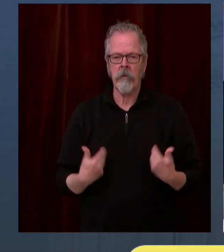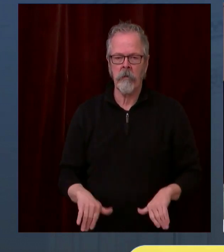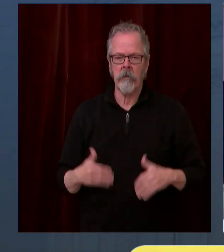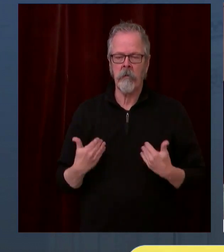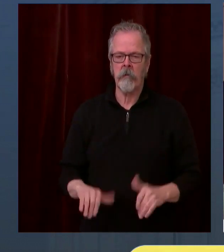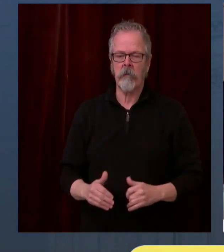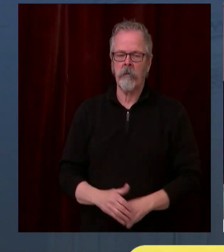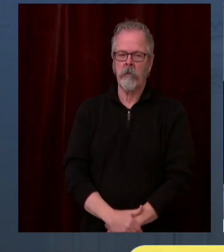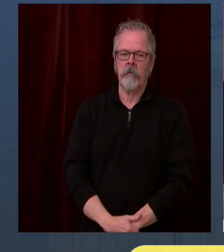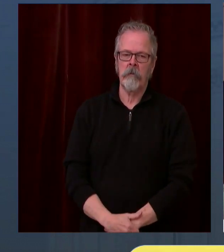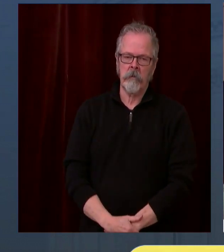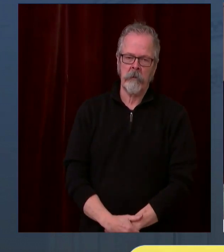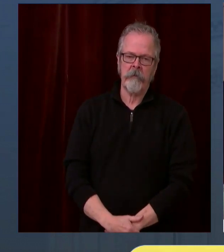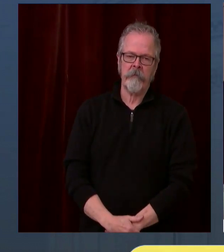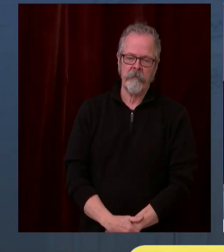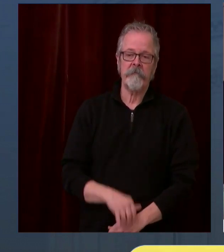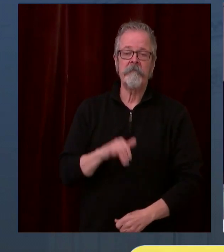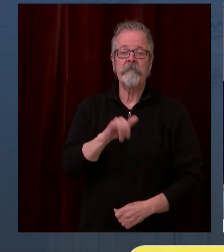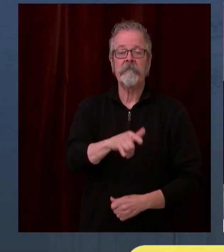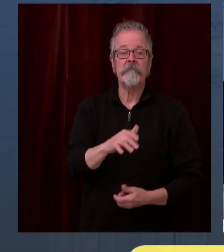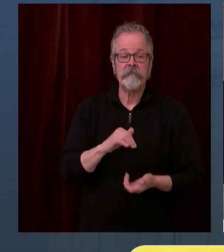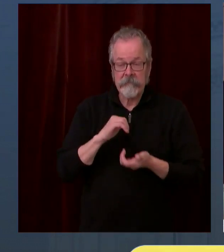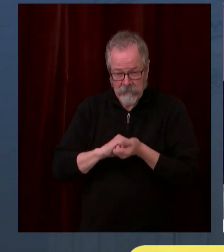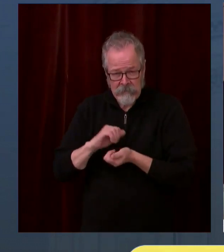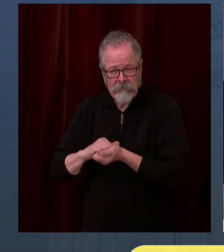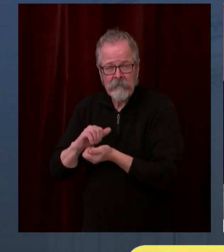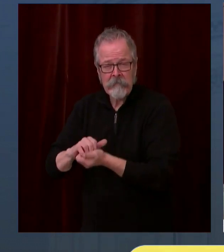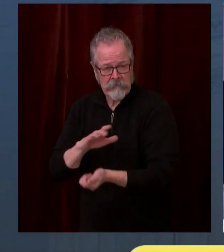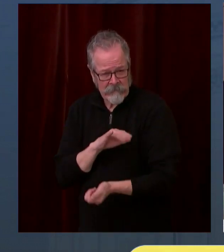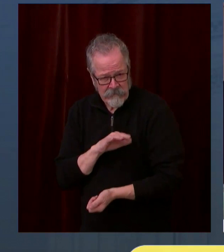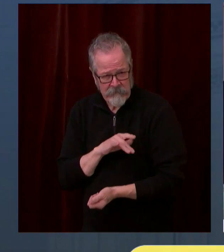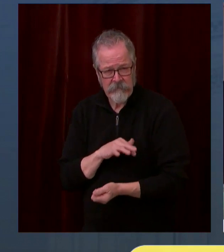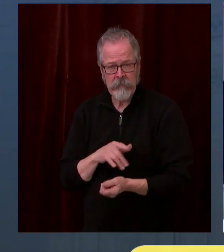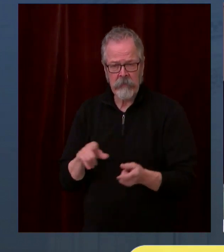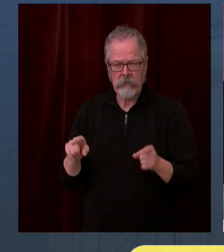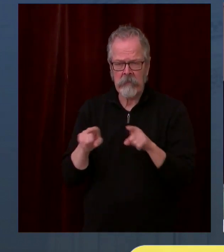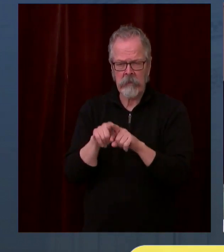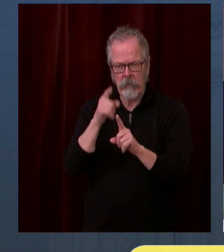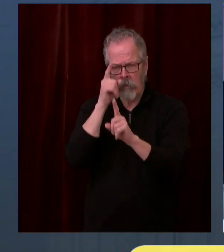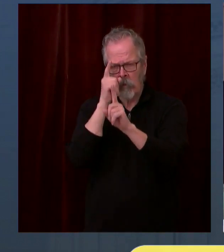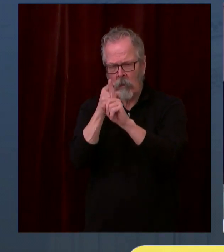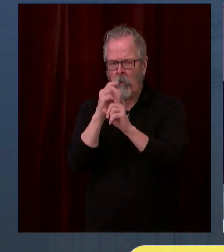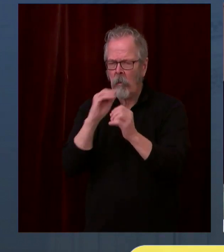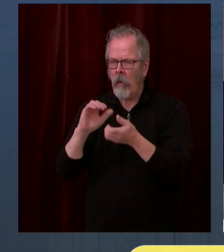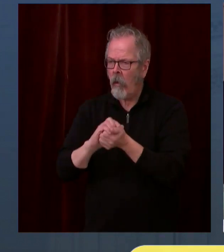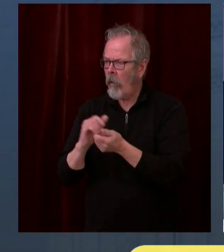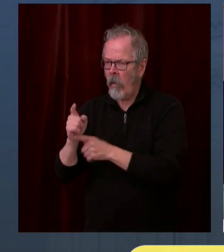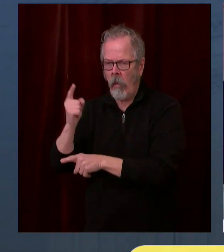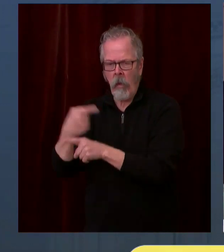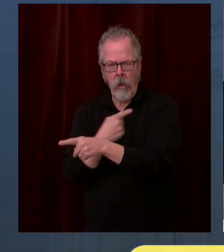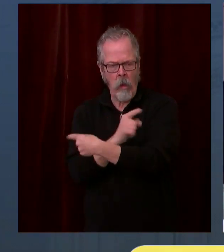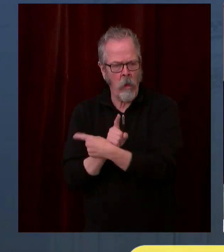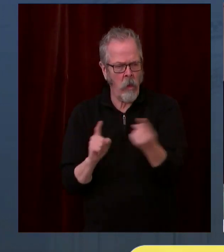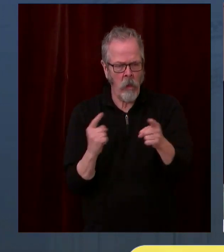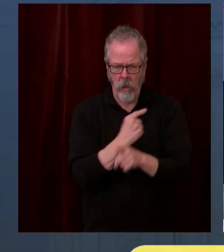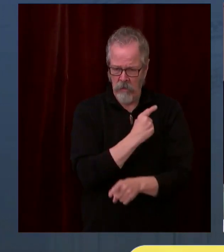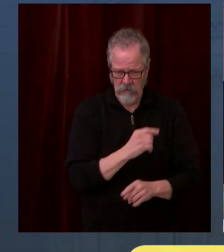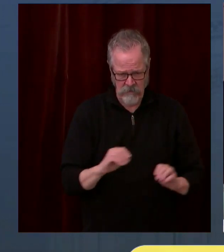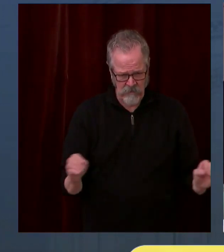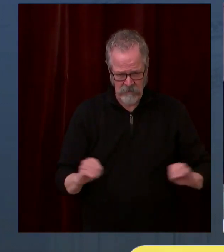and Brad as well, this is an enormous, enormous undertaking. And what this is going to require is the